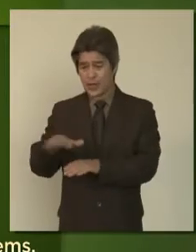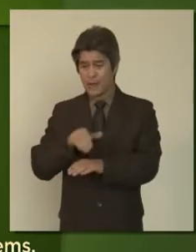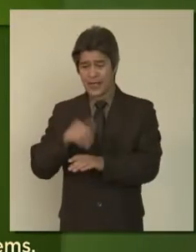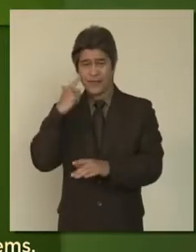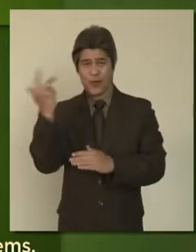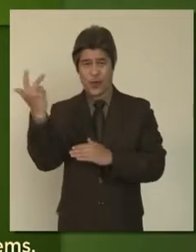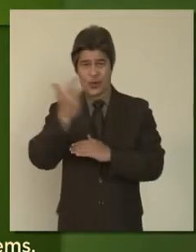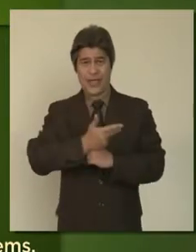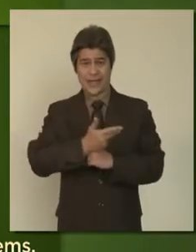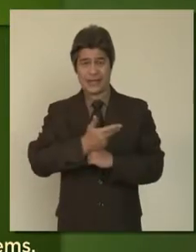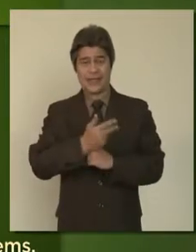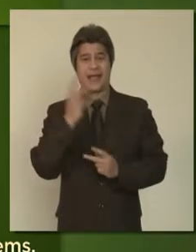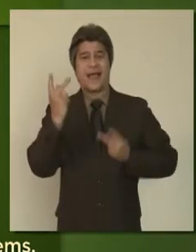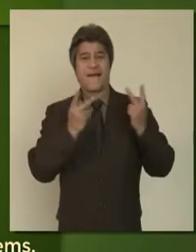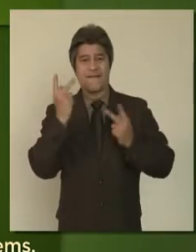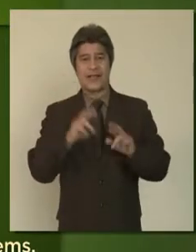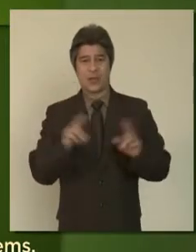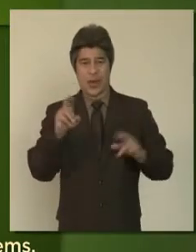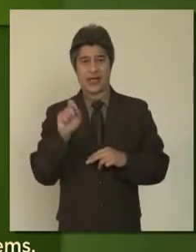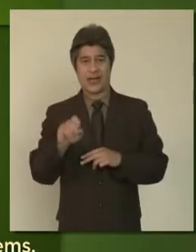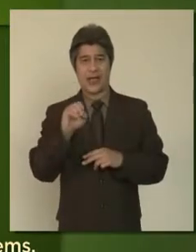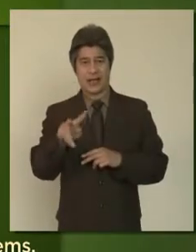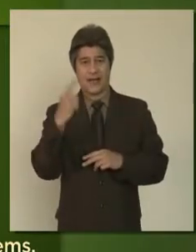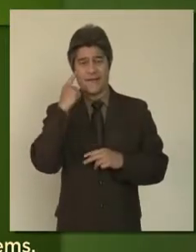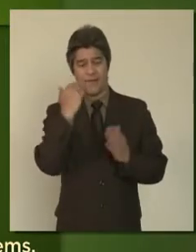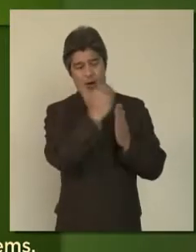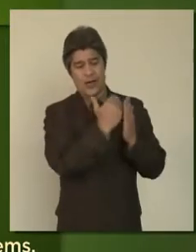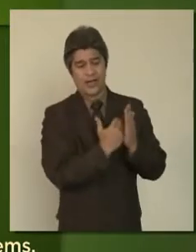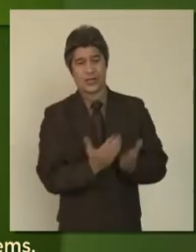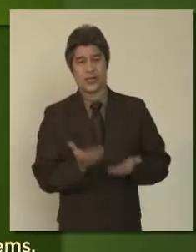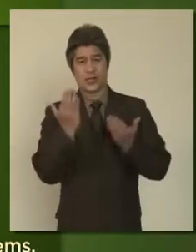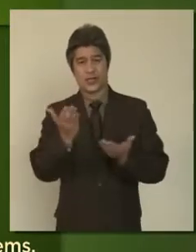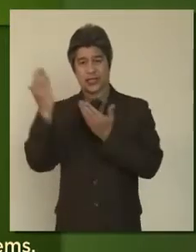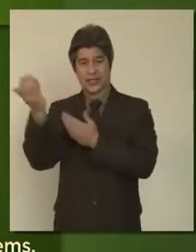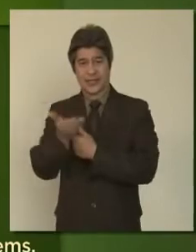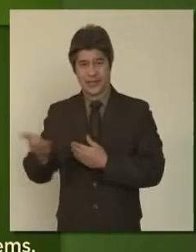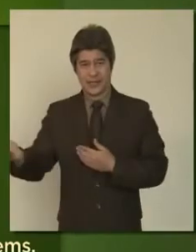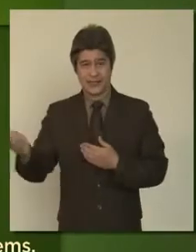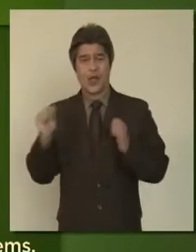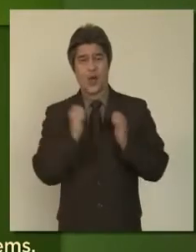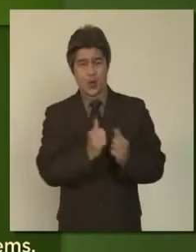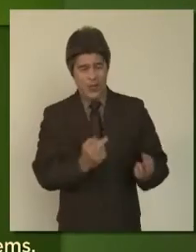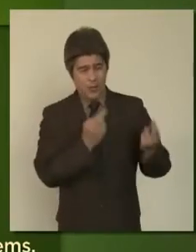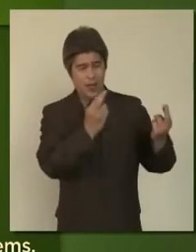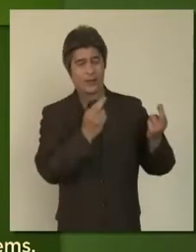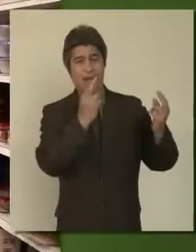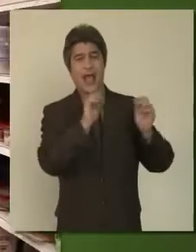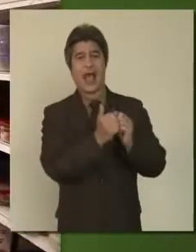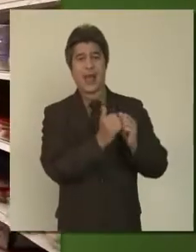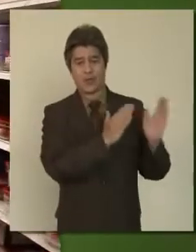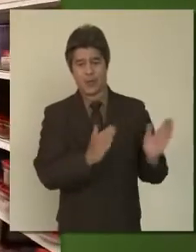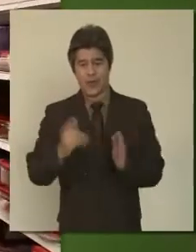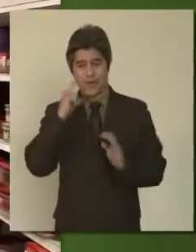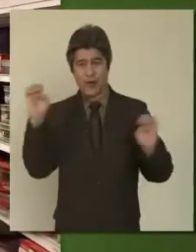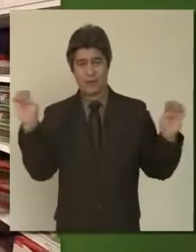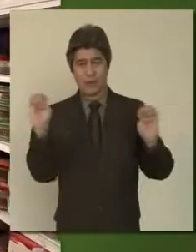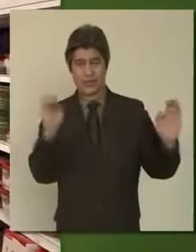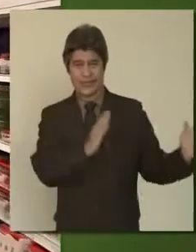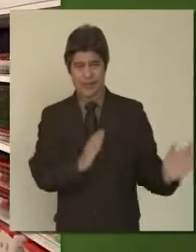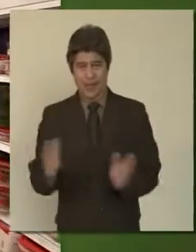Visit Ready.gov for a complete list of suggested items along with recommendations for how to prepare a family emergency plan.